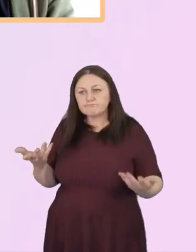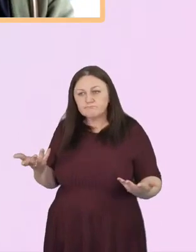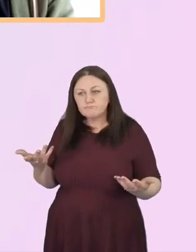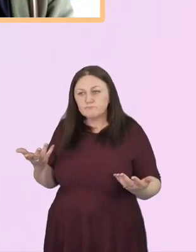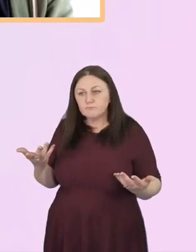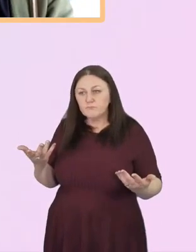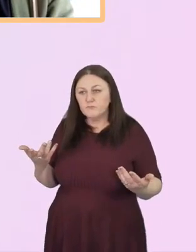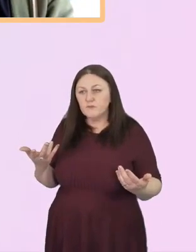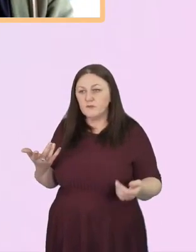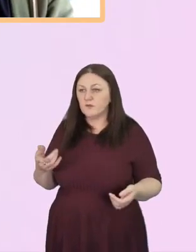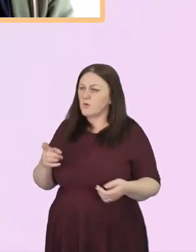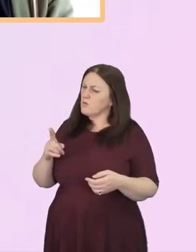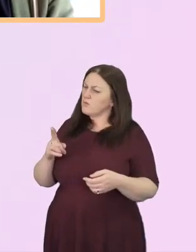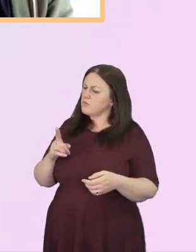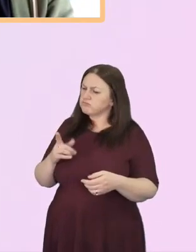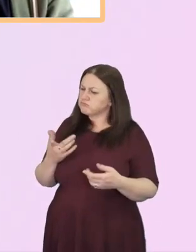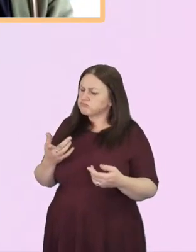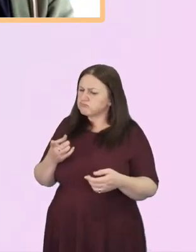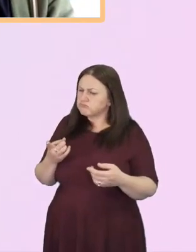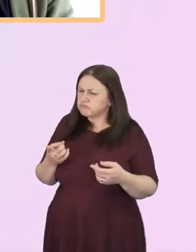all lives matter?